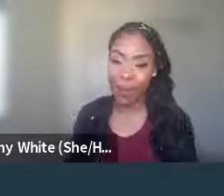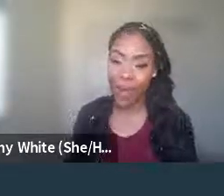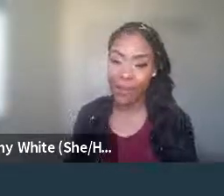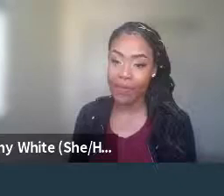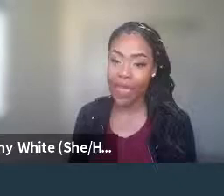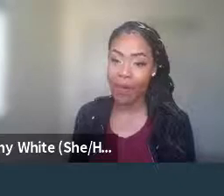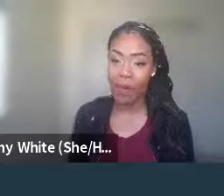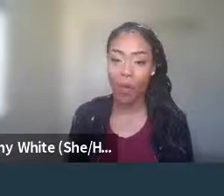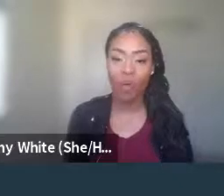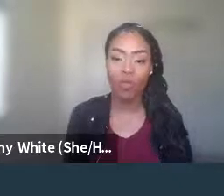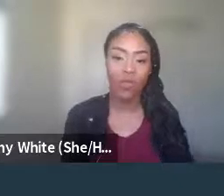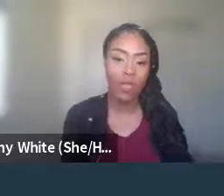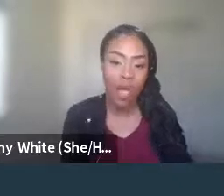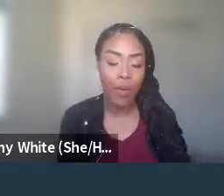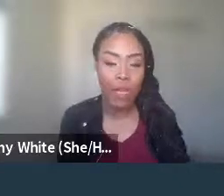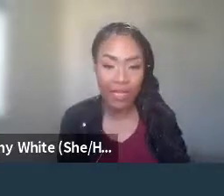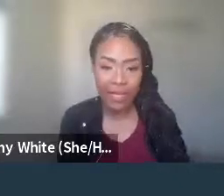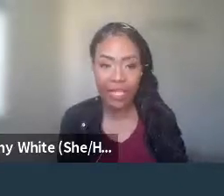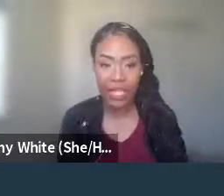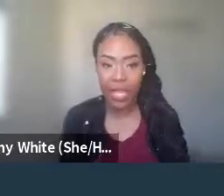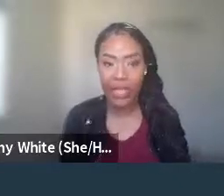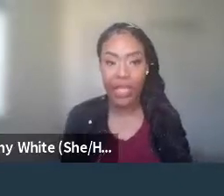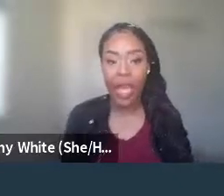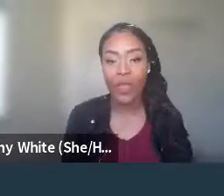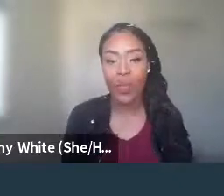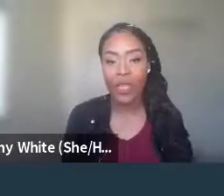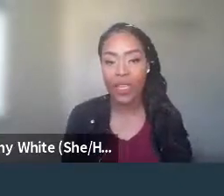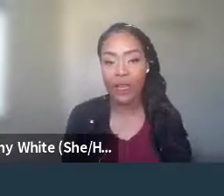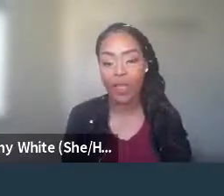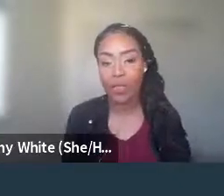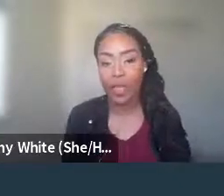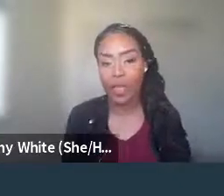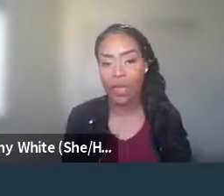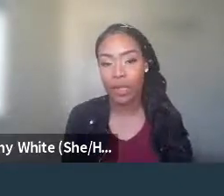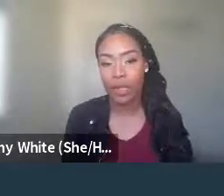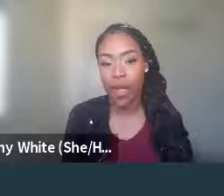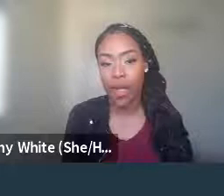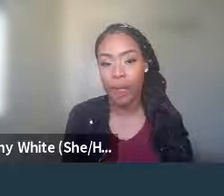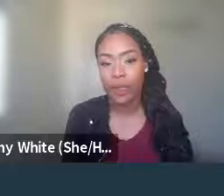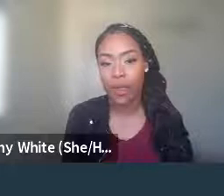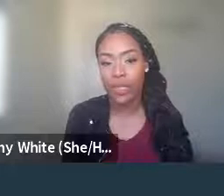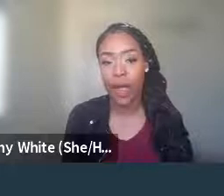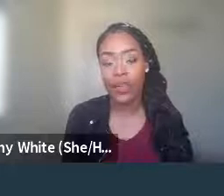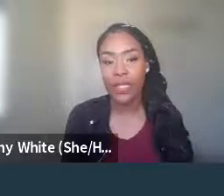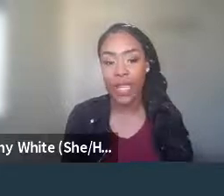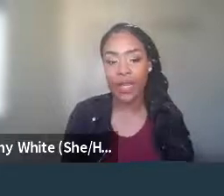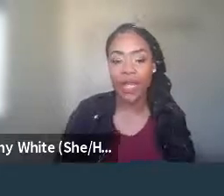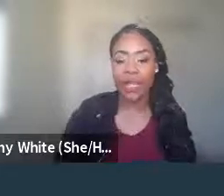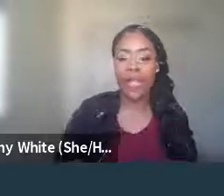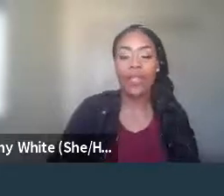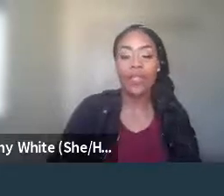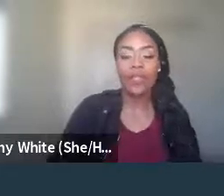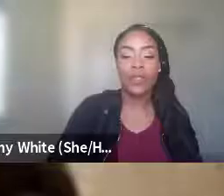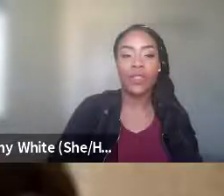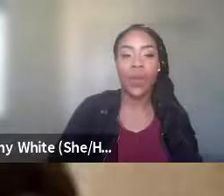to you, right? That whole thought process can change how you perceive a student. And so understanding